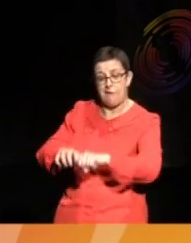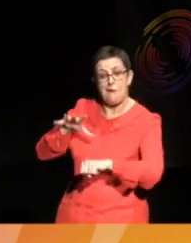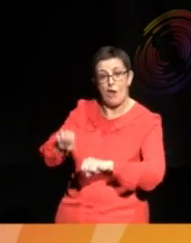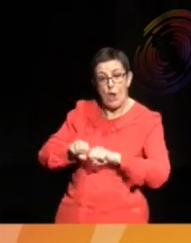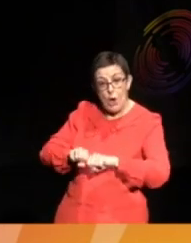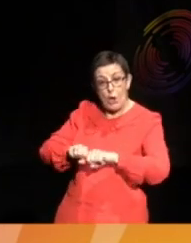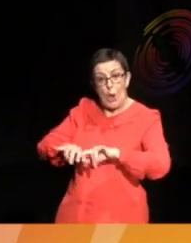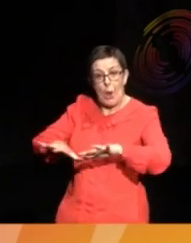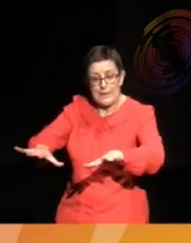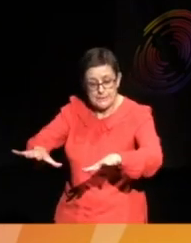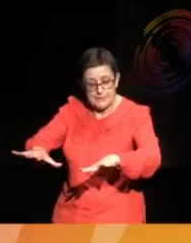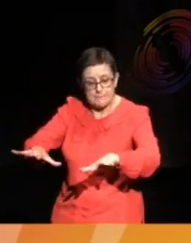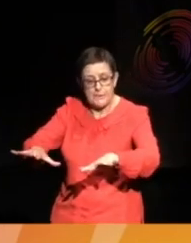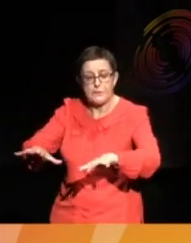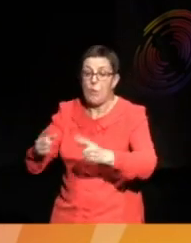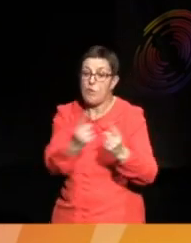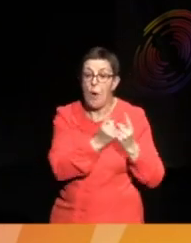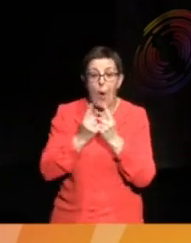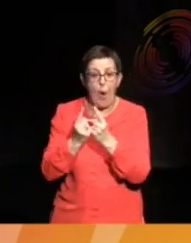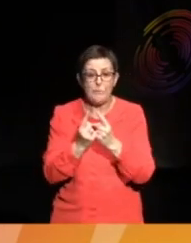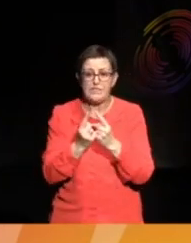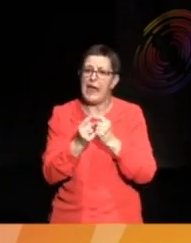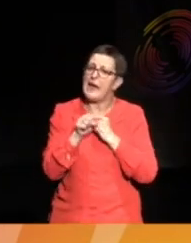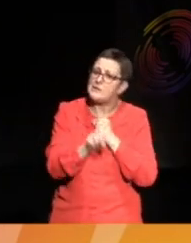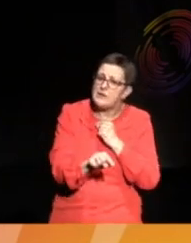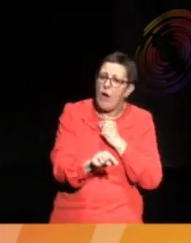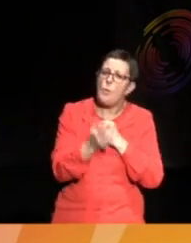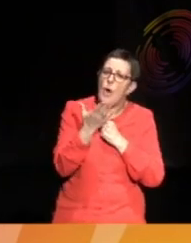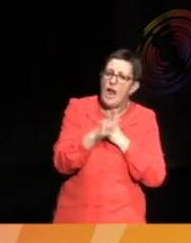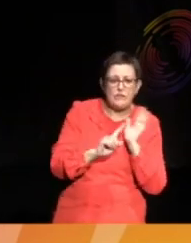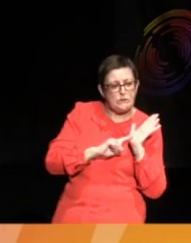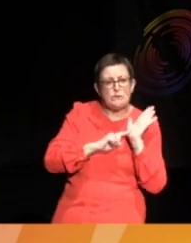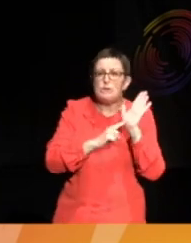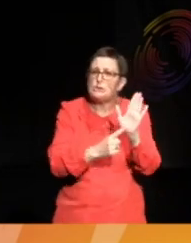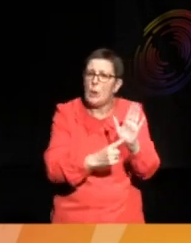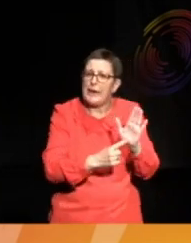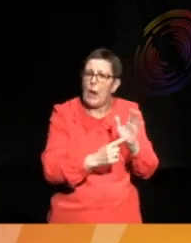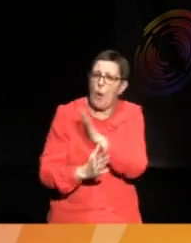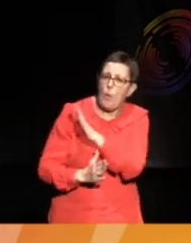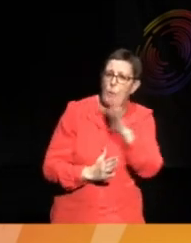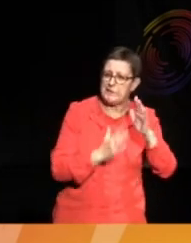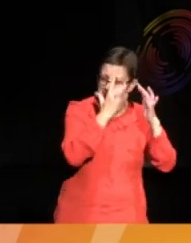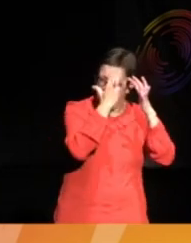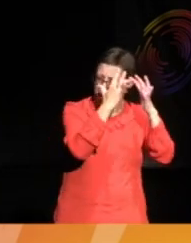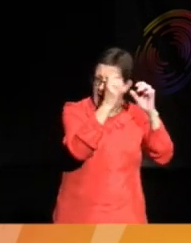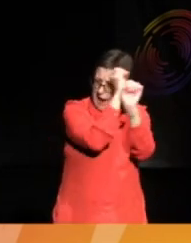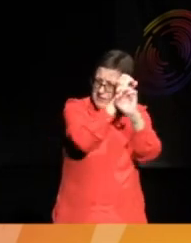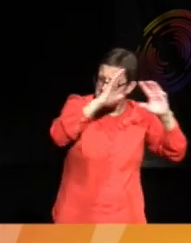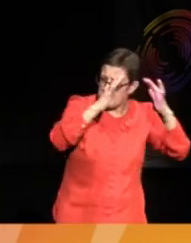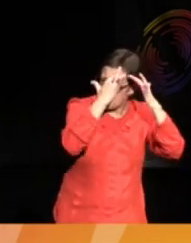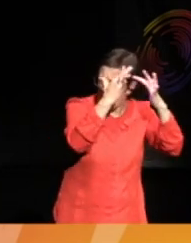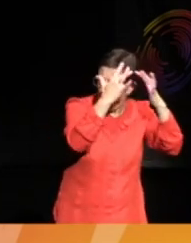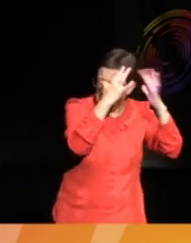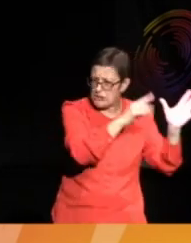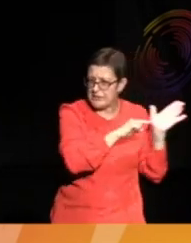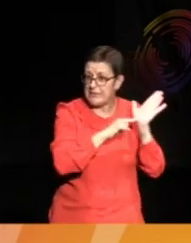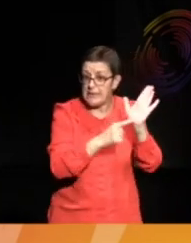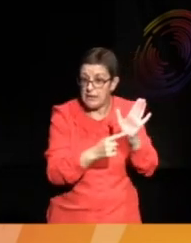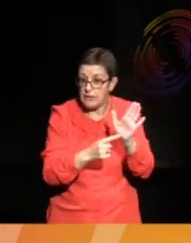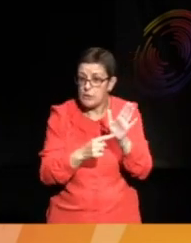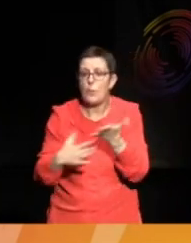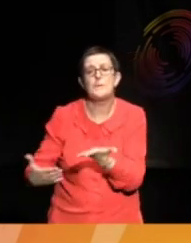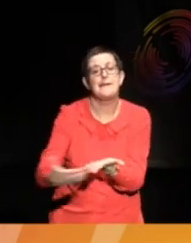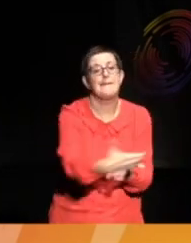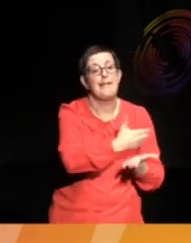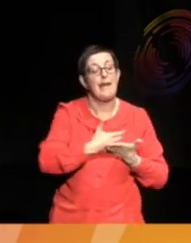museums represented Western rational epistemologies. So, by that time, they were collecting traditional drums that belonged